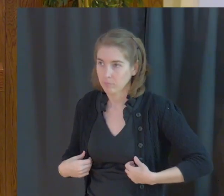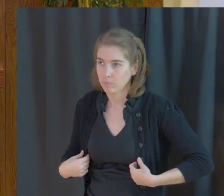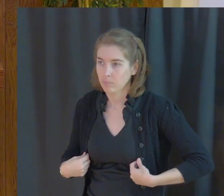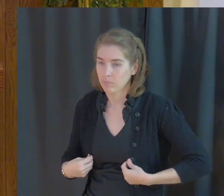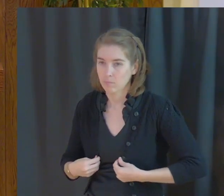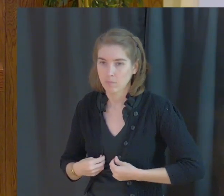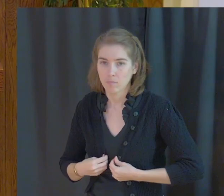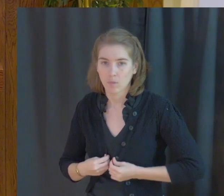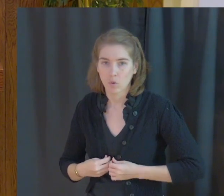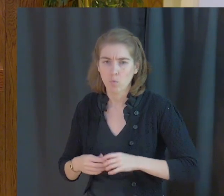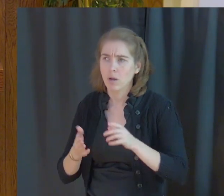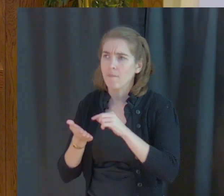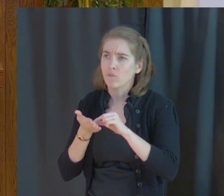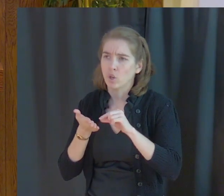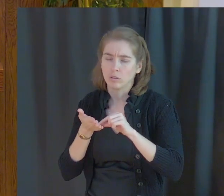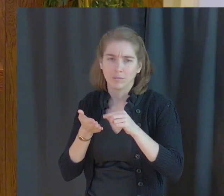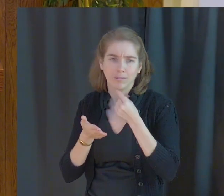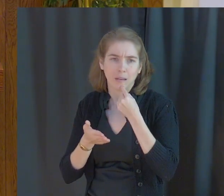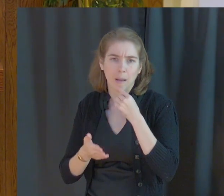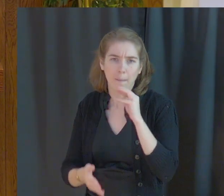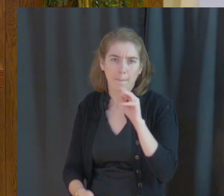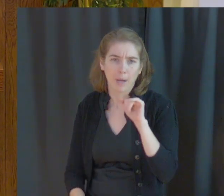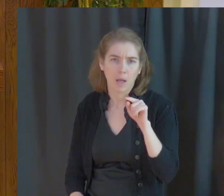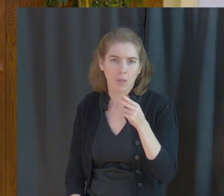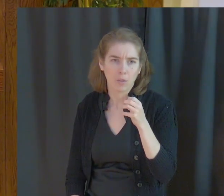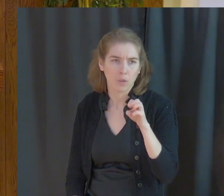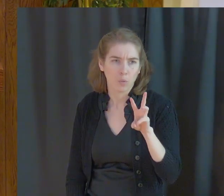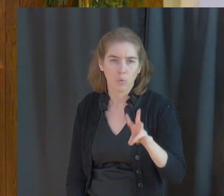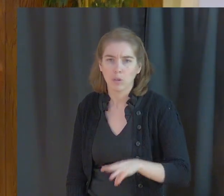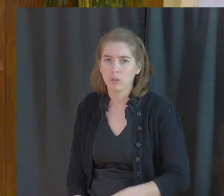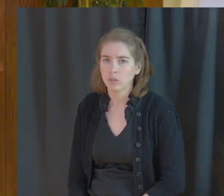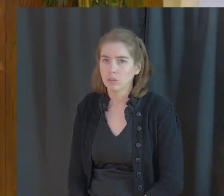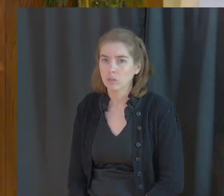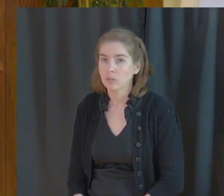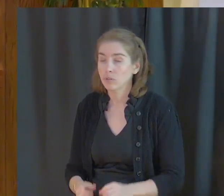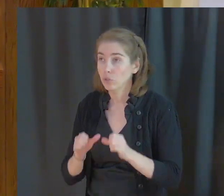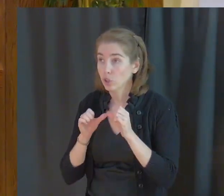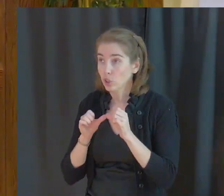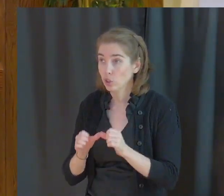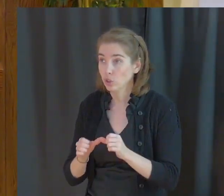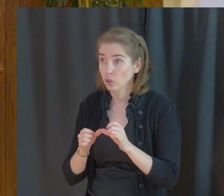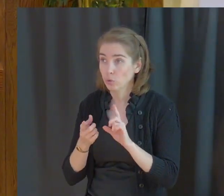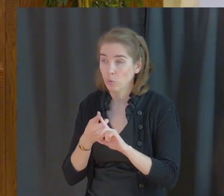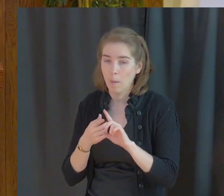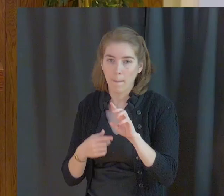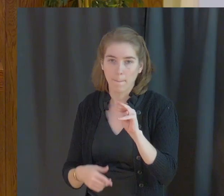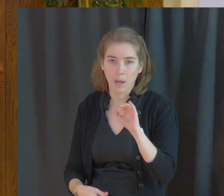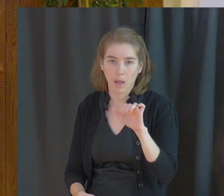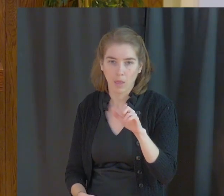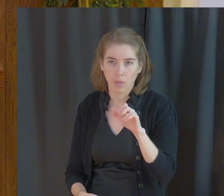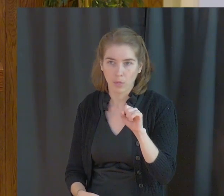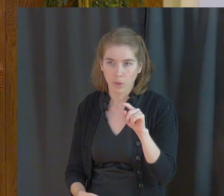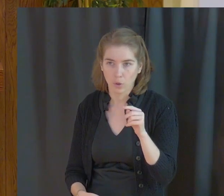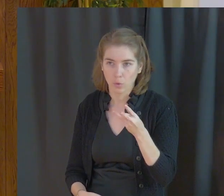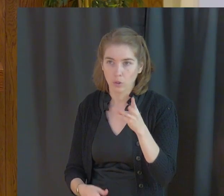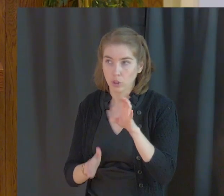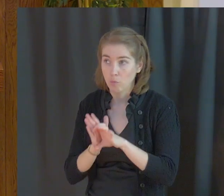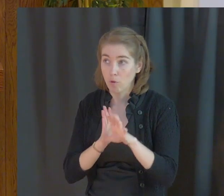So what does the verse go on to say in Matthew? Continuing on in Matthew 5, verses 11 and 12,